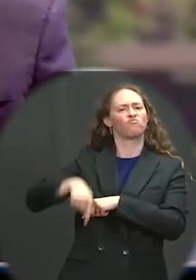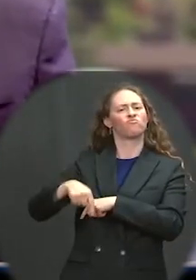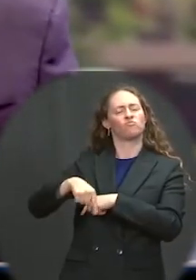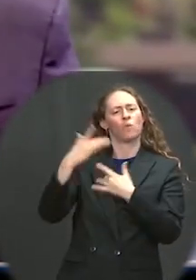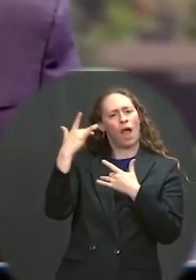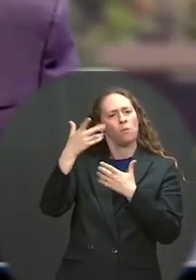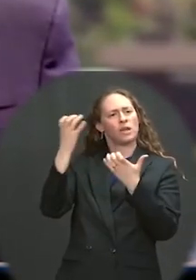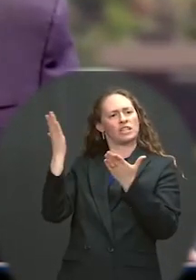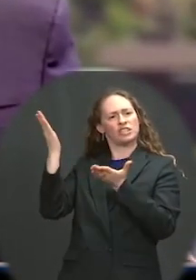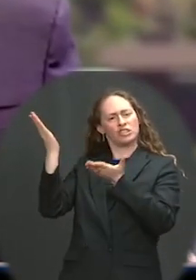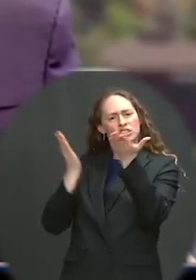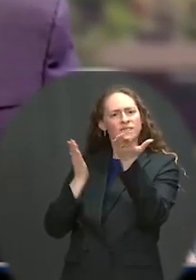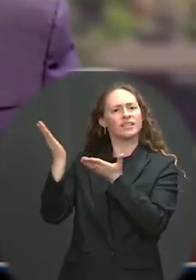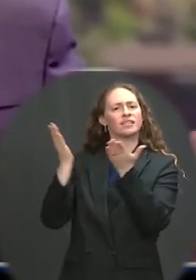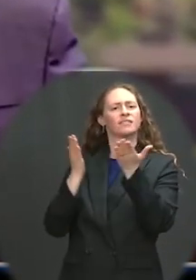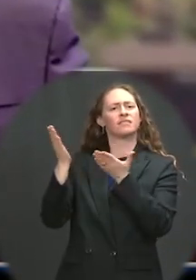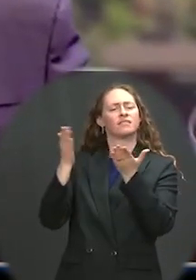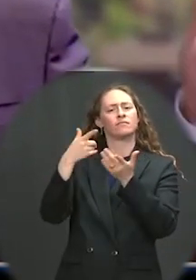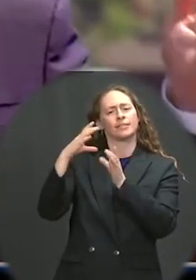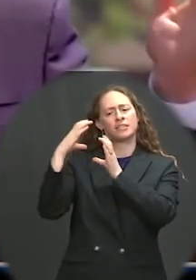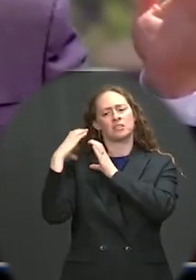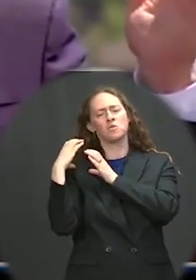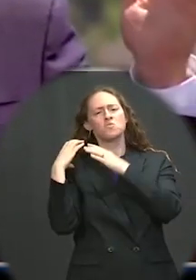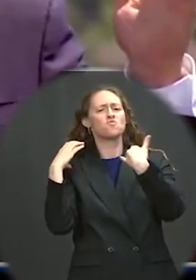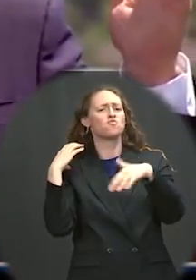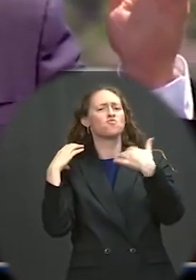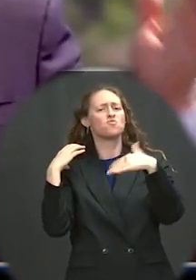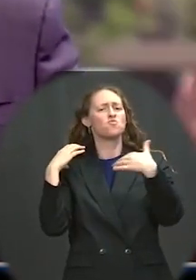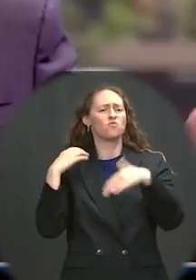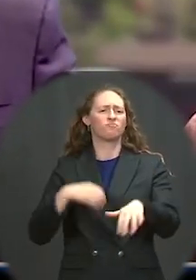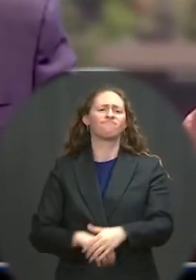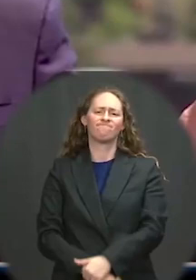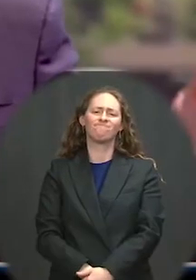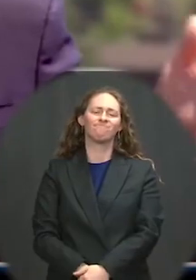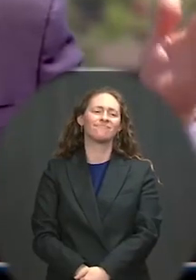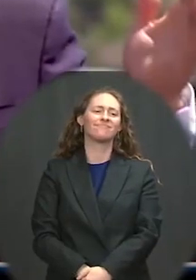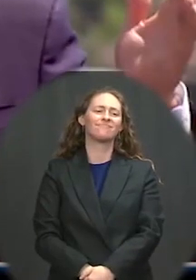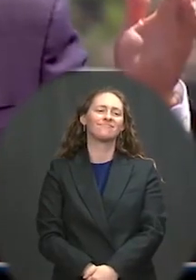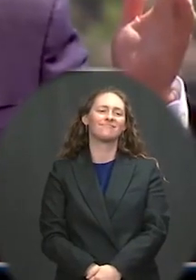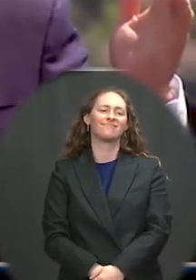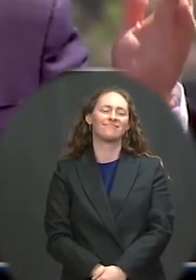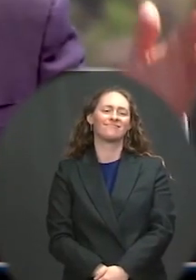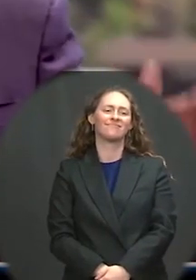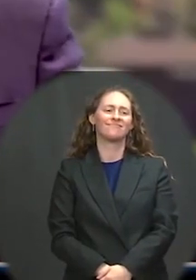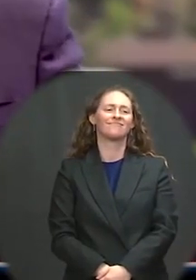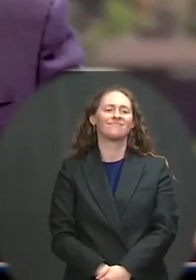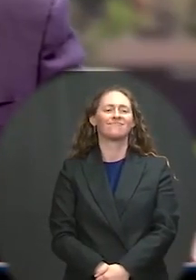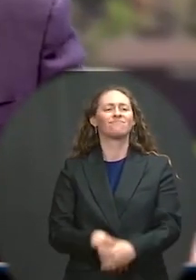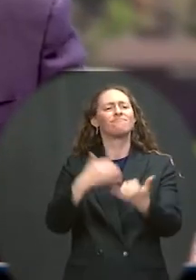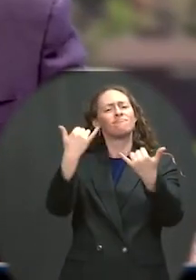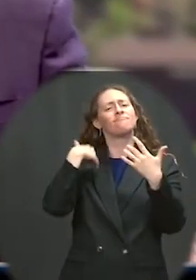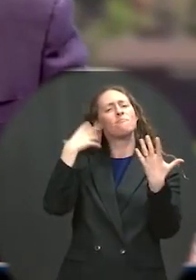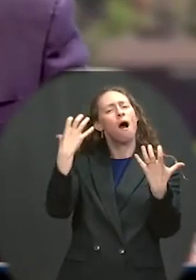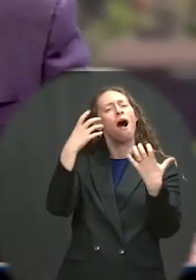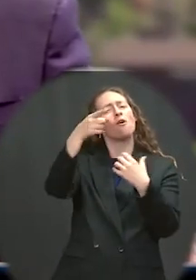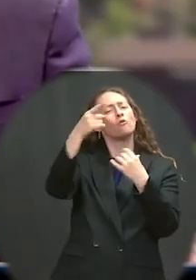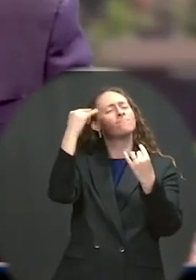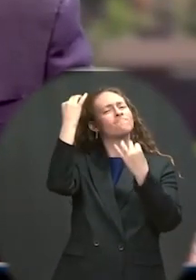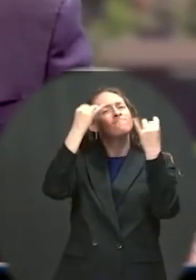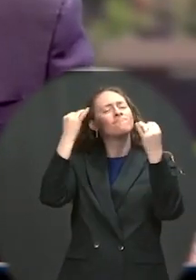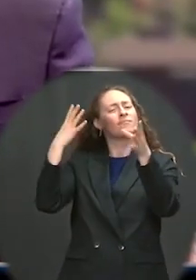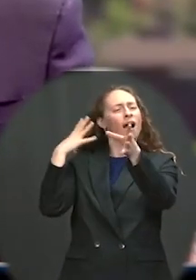I hope today you take the time to reflect on how much all the hard work and extra effort you engaged in was worth.